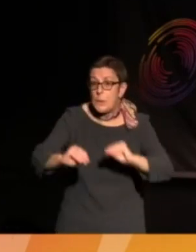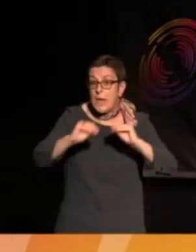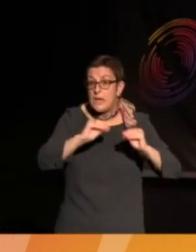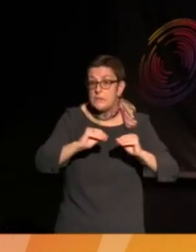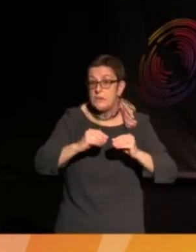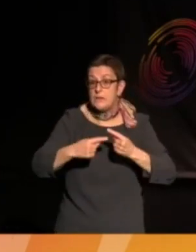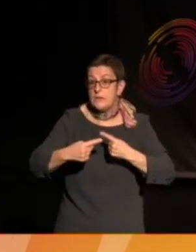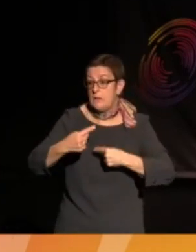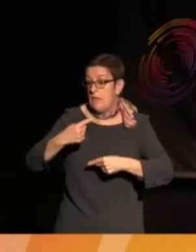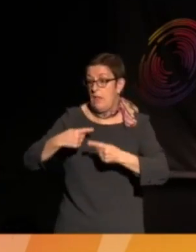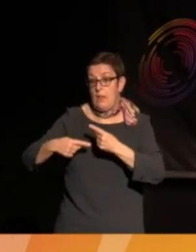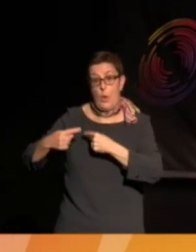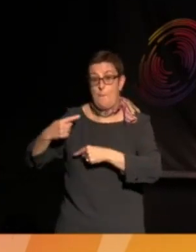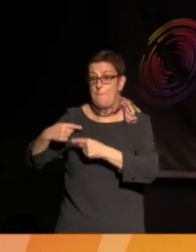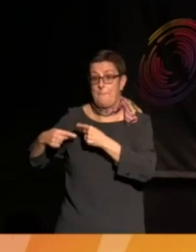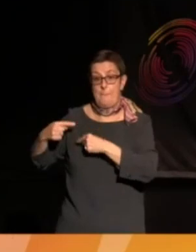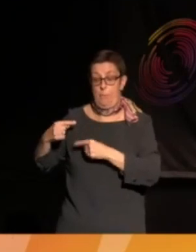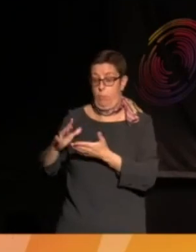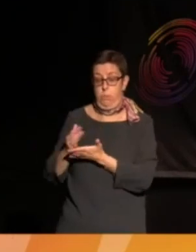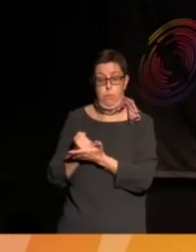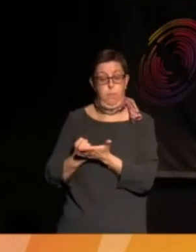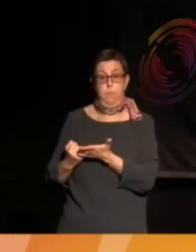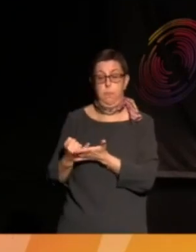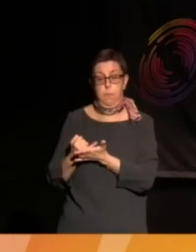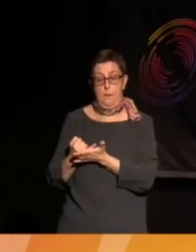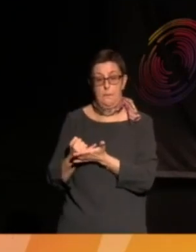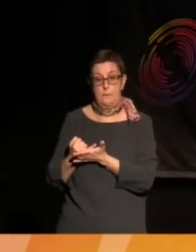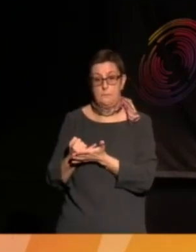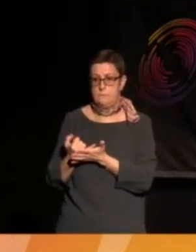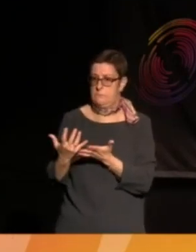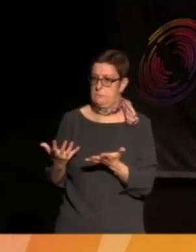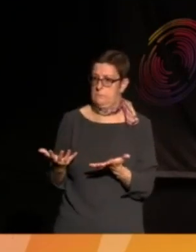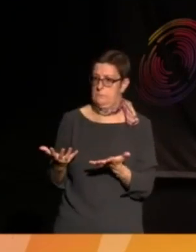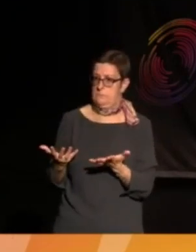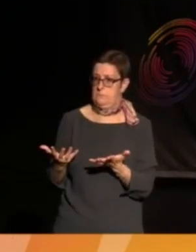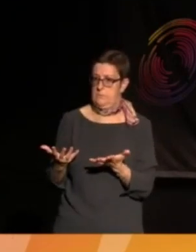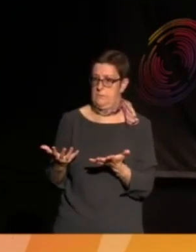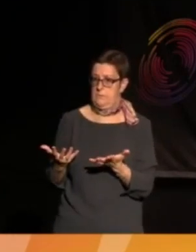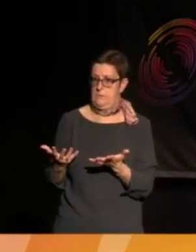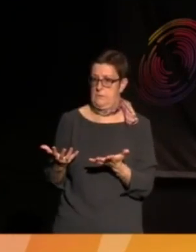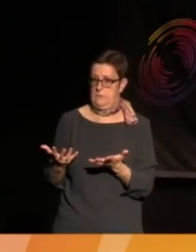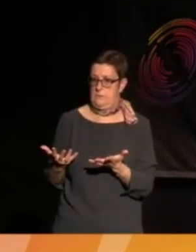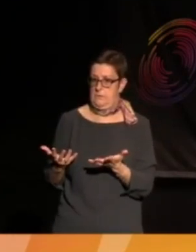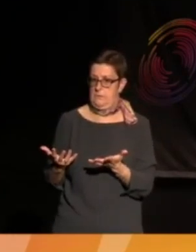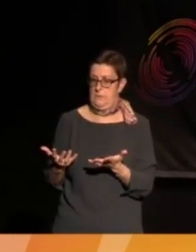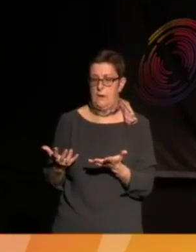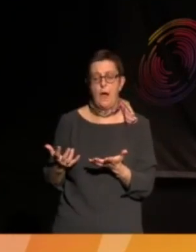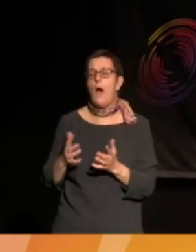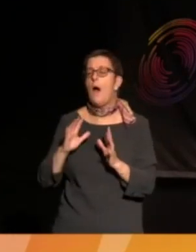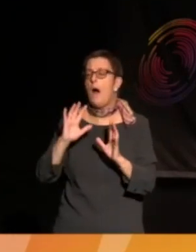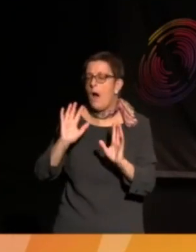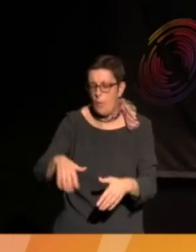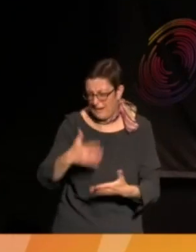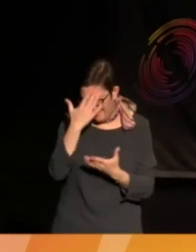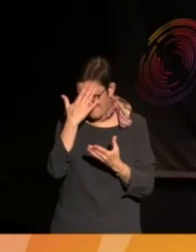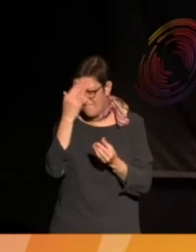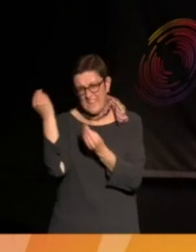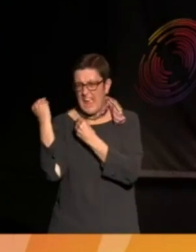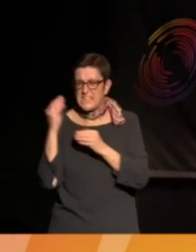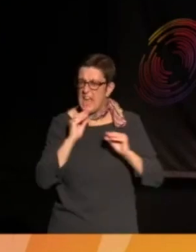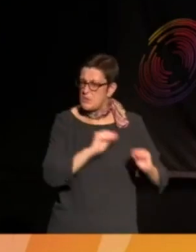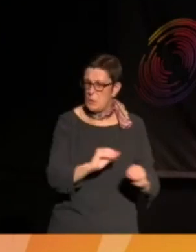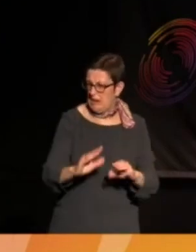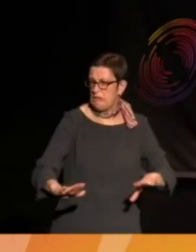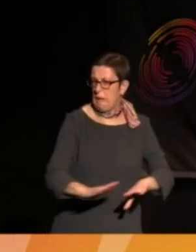from a homelessness point to be during the pandemic, but then we go, oh, but that's fine, or we can forget that now. I mean, the fact that we can't,